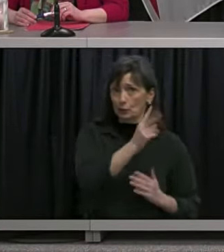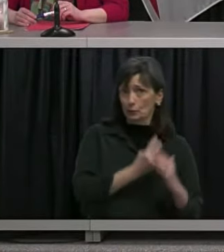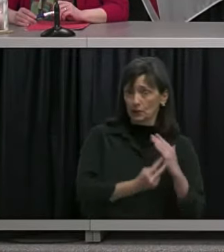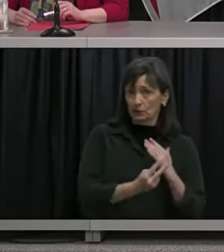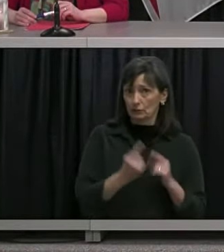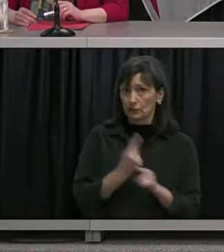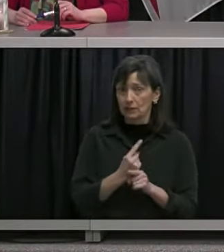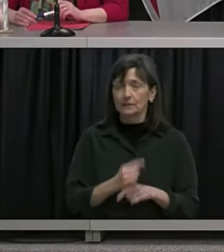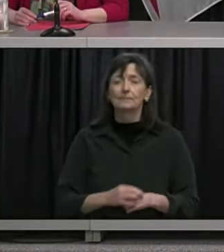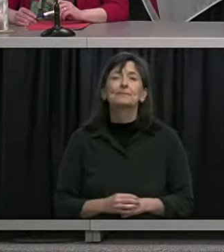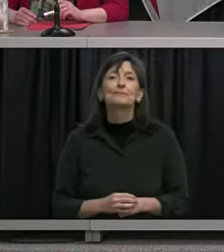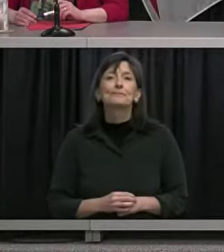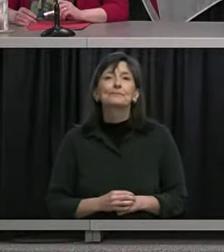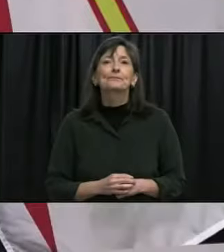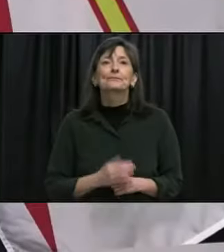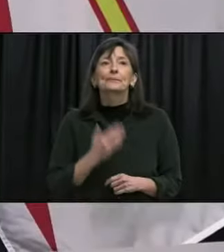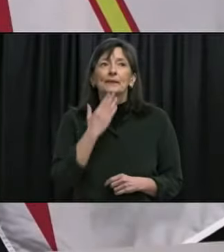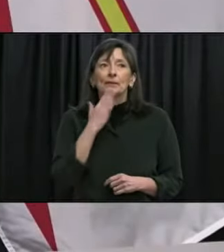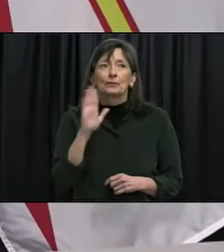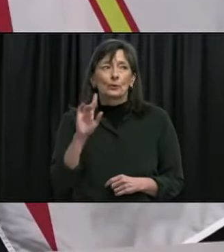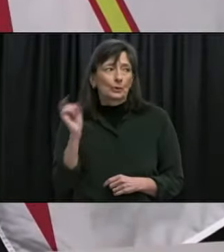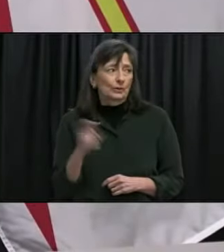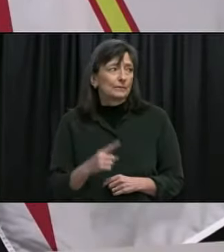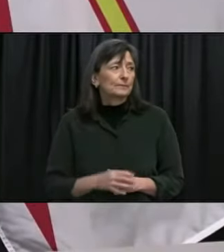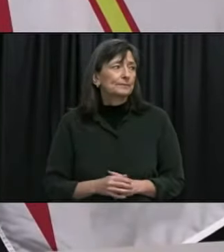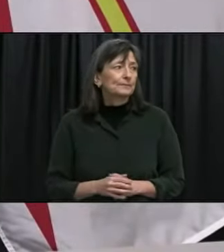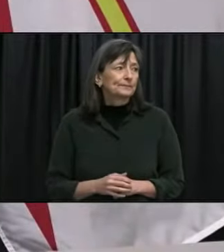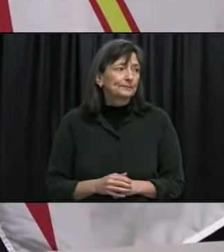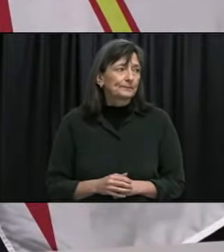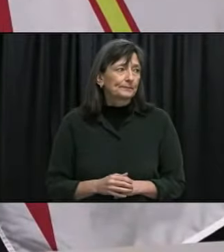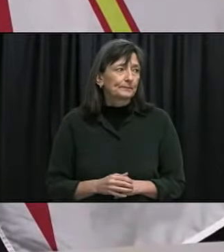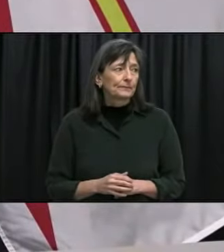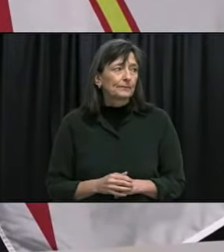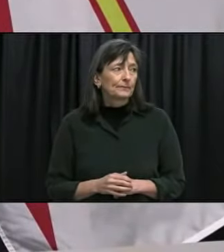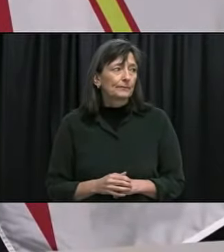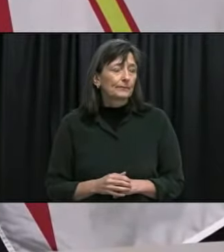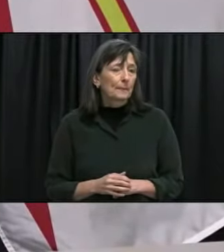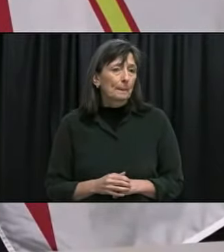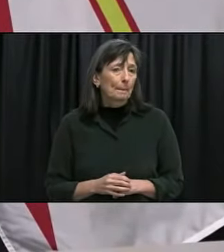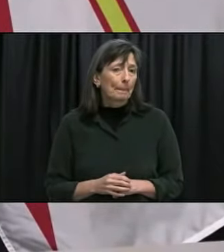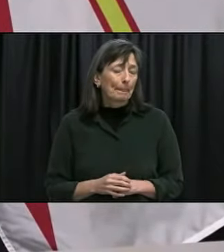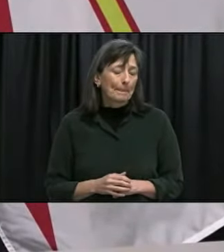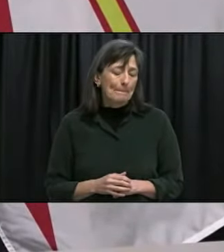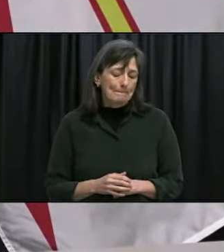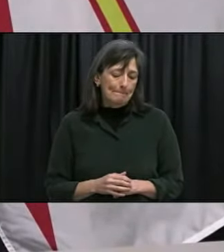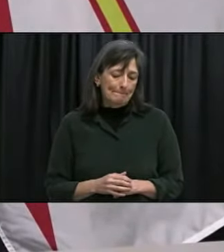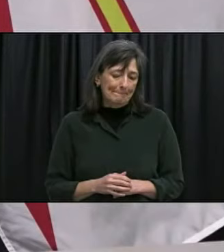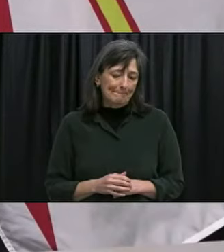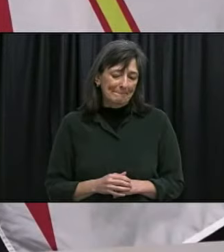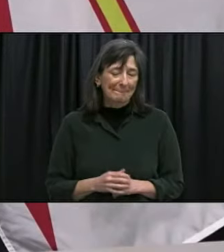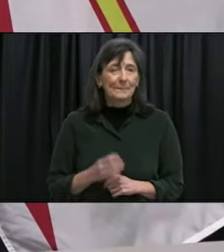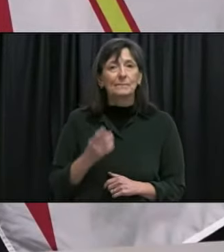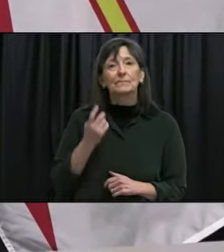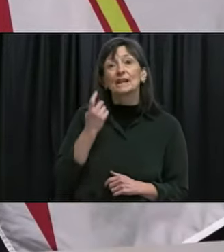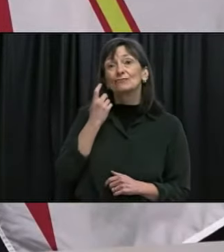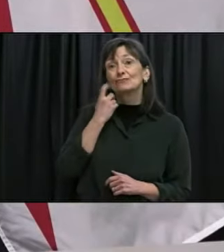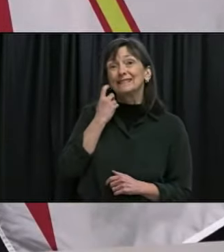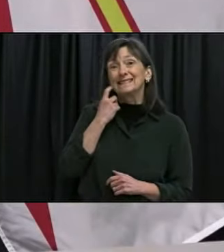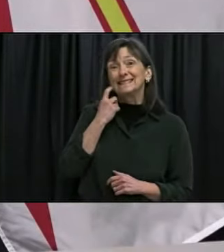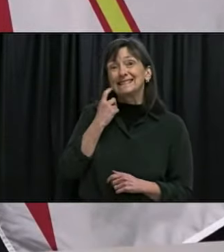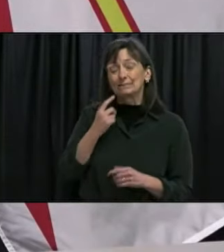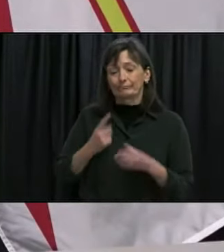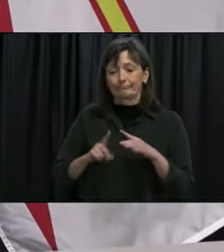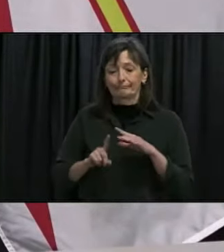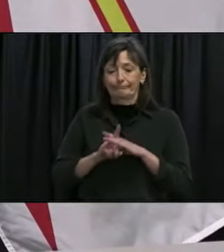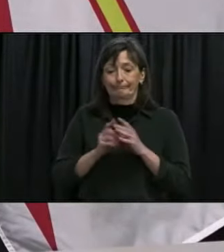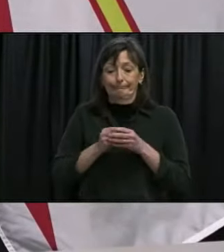So thanks for your question Peter. So there's two different elements to this right so in terms of the recent outbreak that was